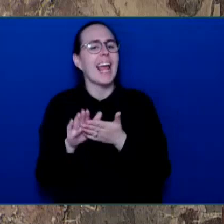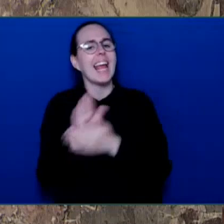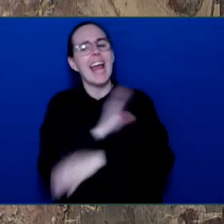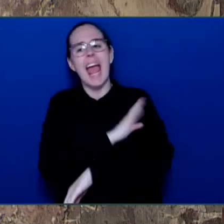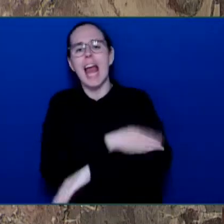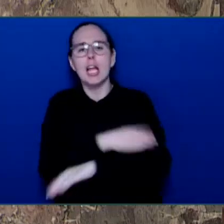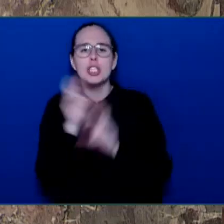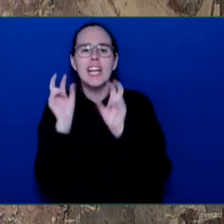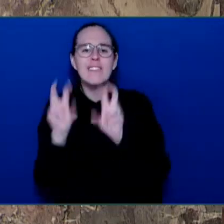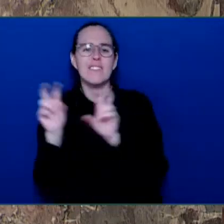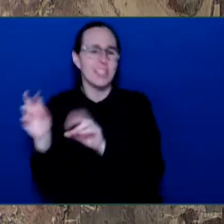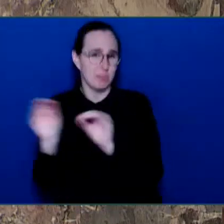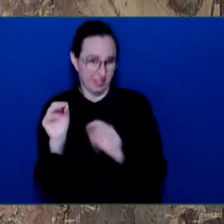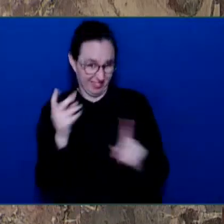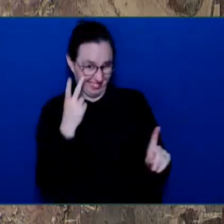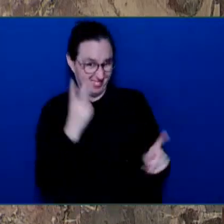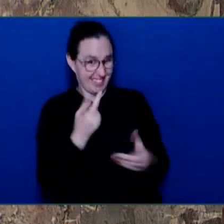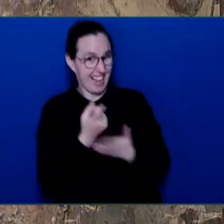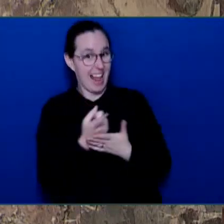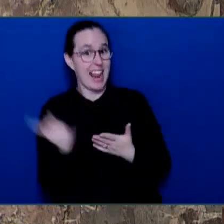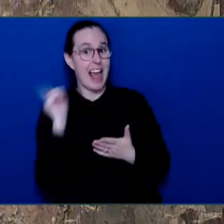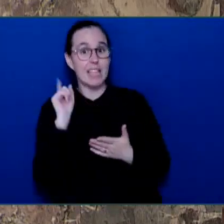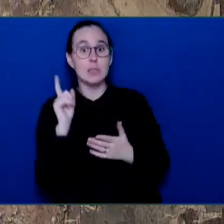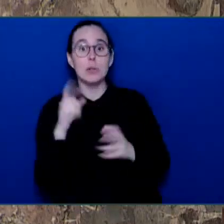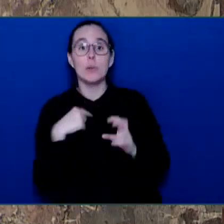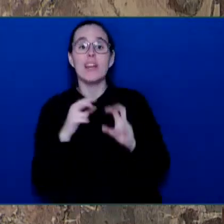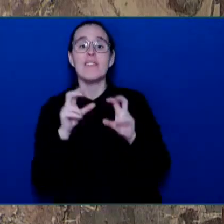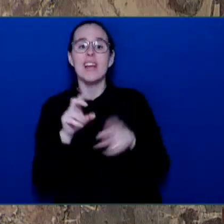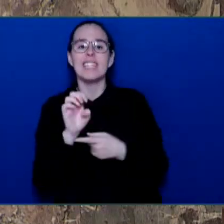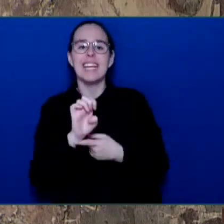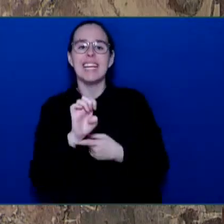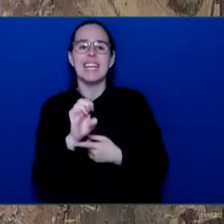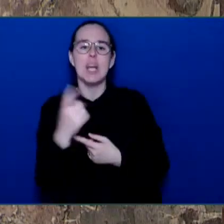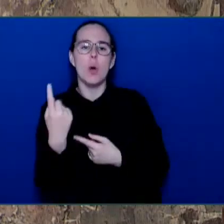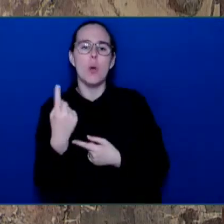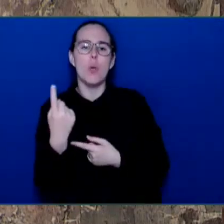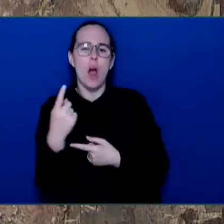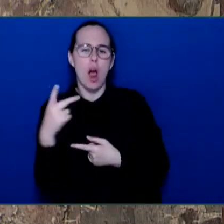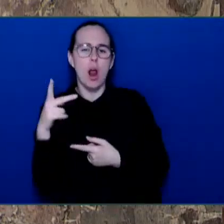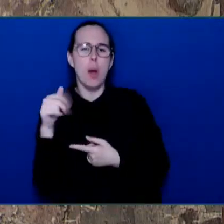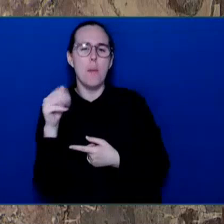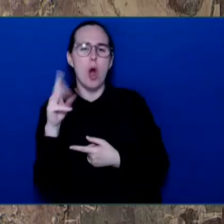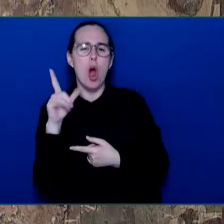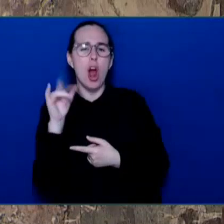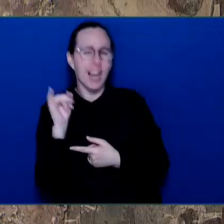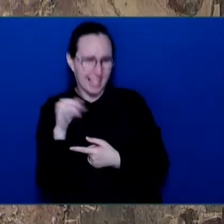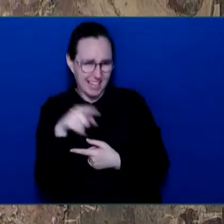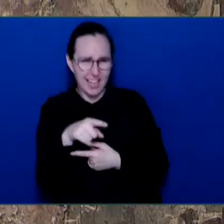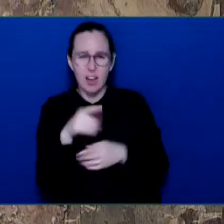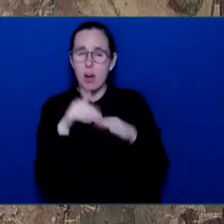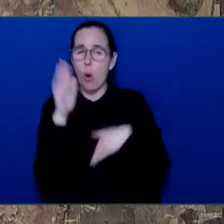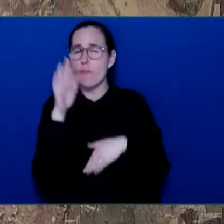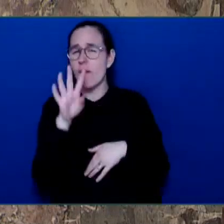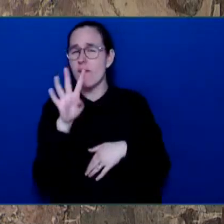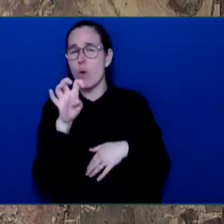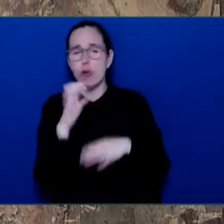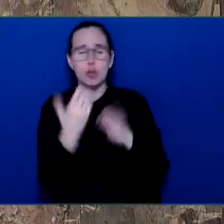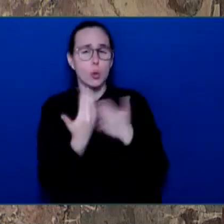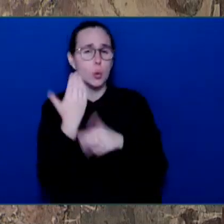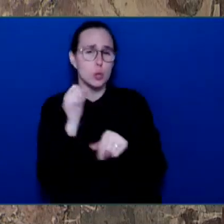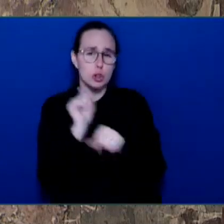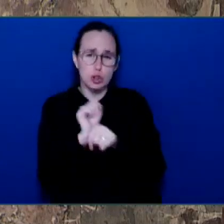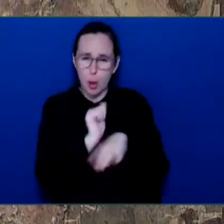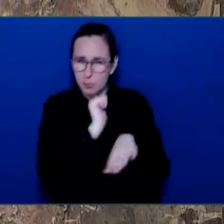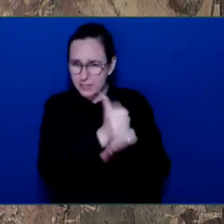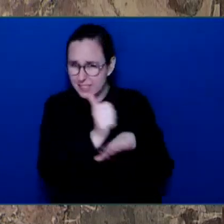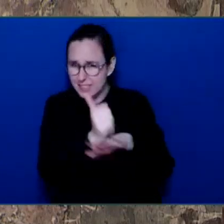in E1 Mali and the creation of over 400 jobs in Maple Leafs. That's what we're doing on this side of the House. That's what we're going to